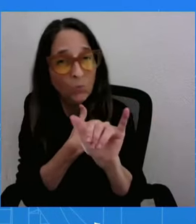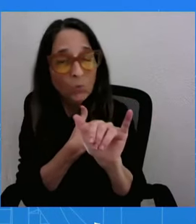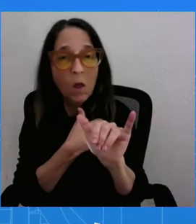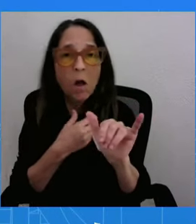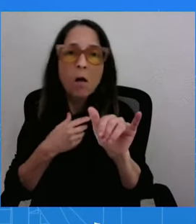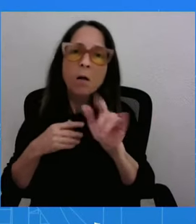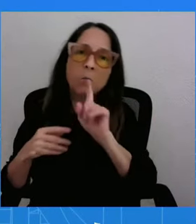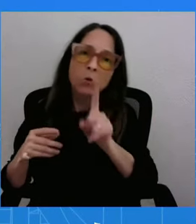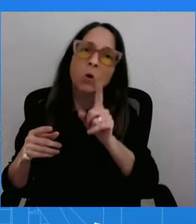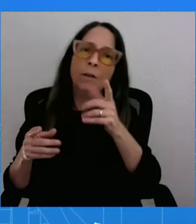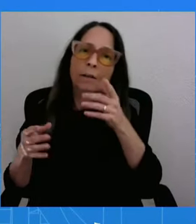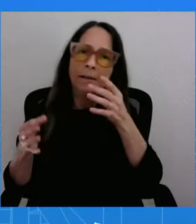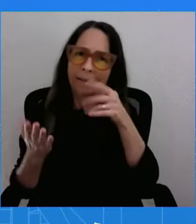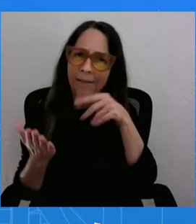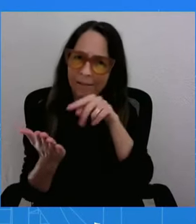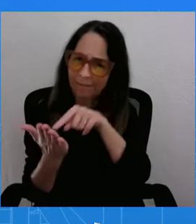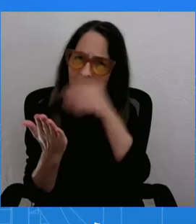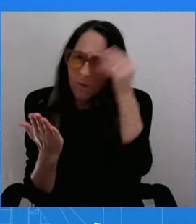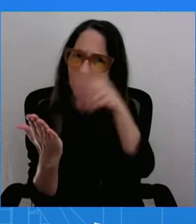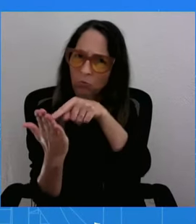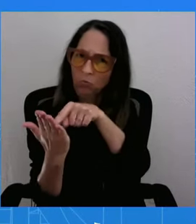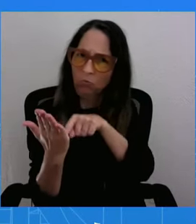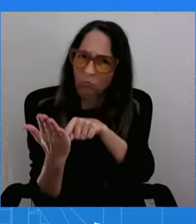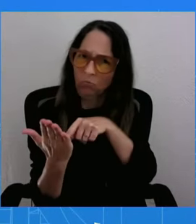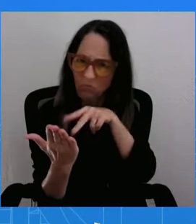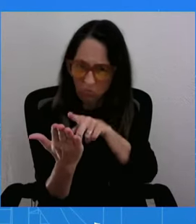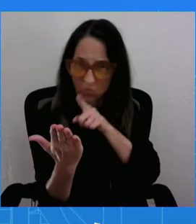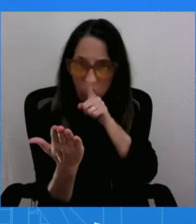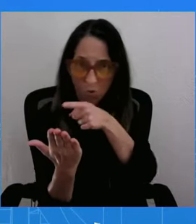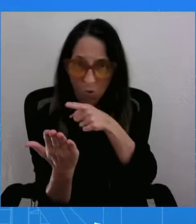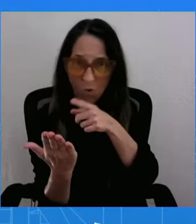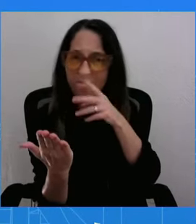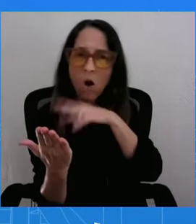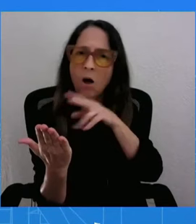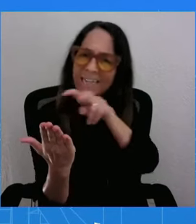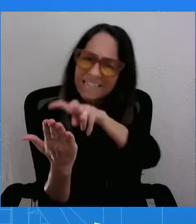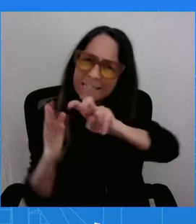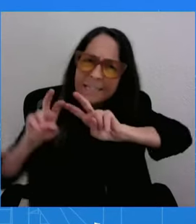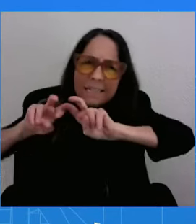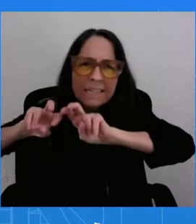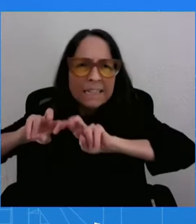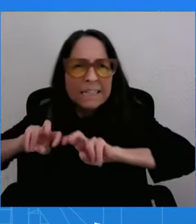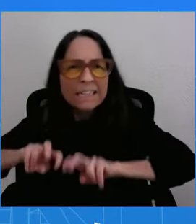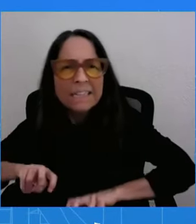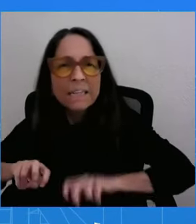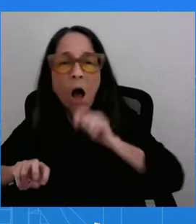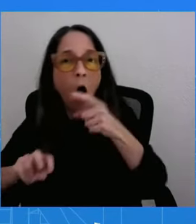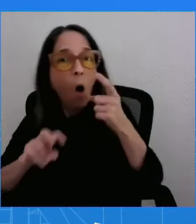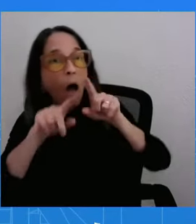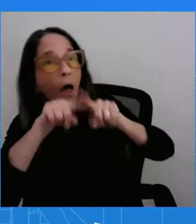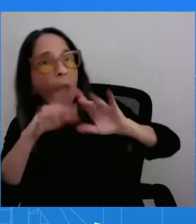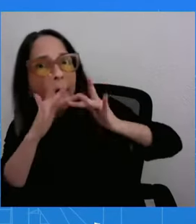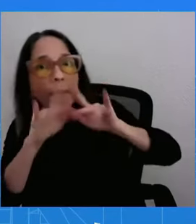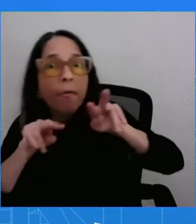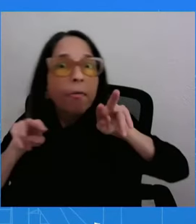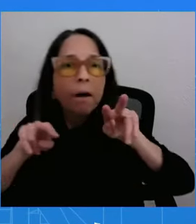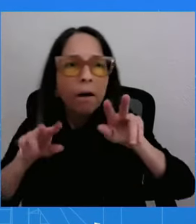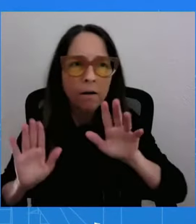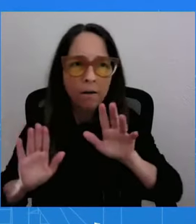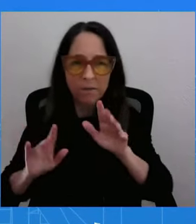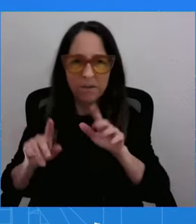you're not always going to get it just in an online format. And on the Middle East, the Justice Department also unsealed charges against